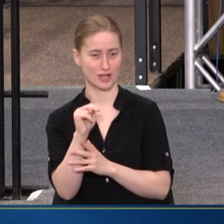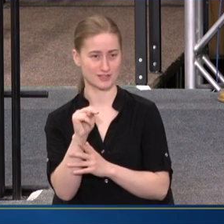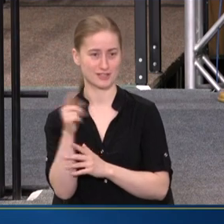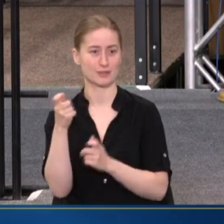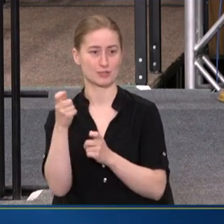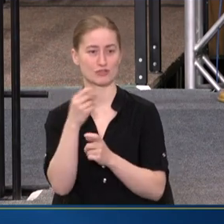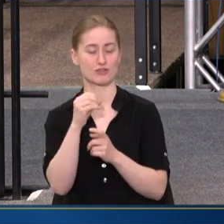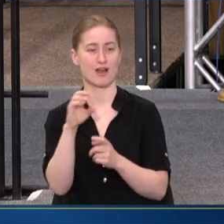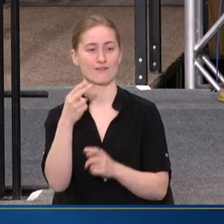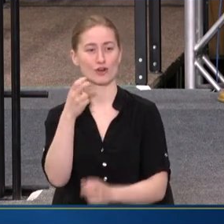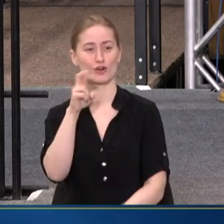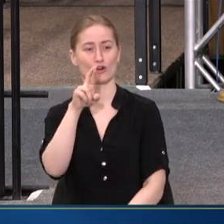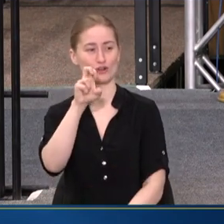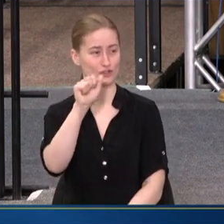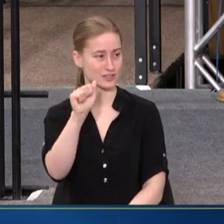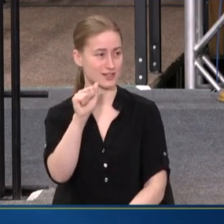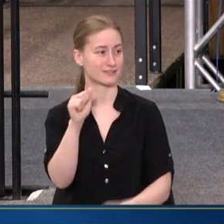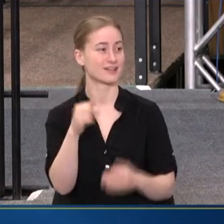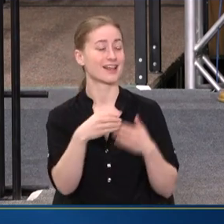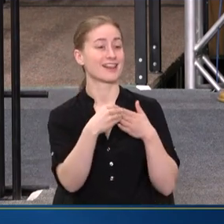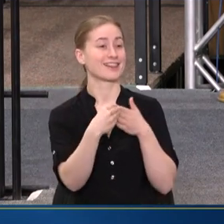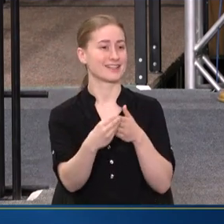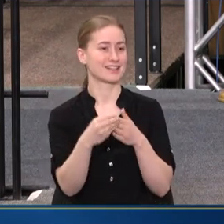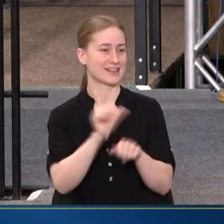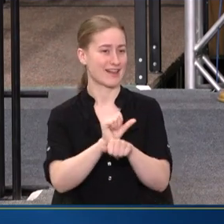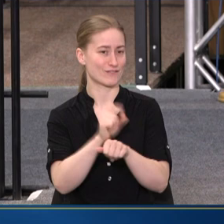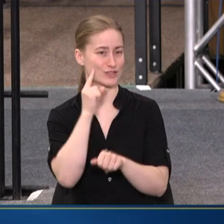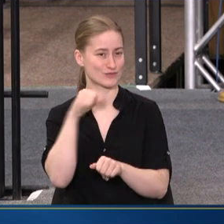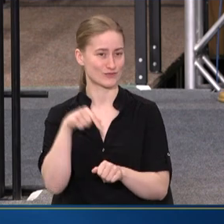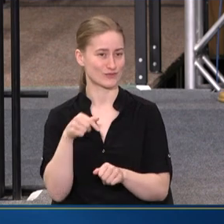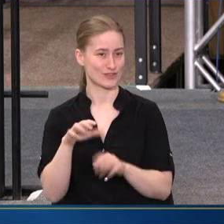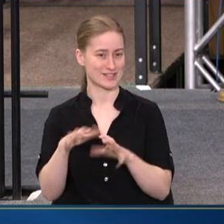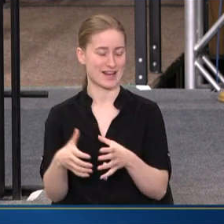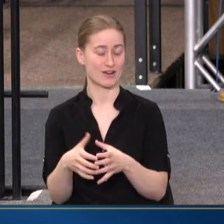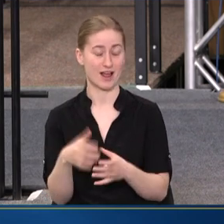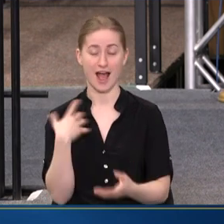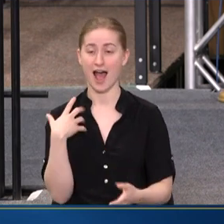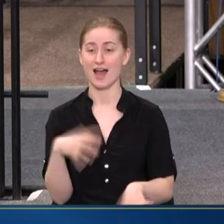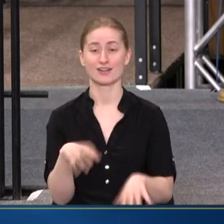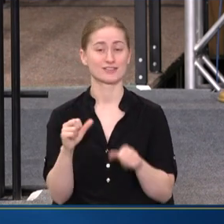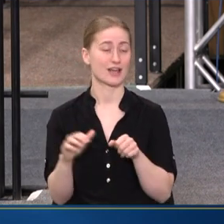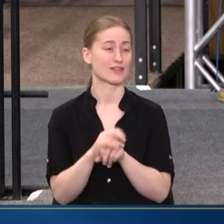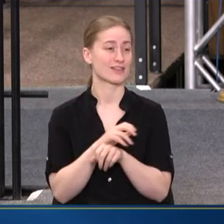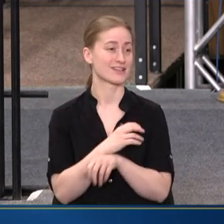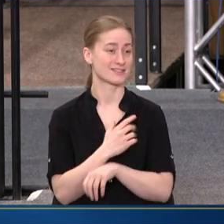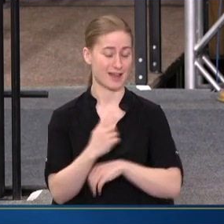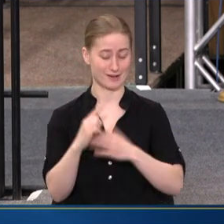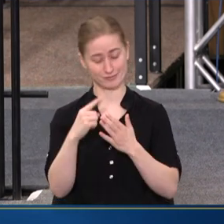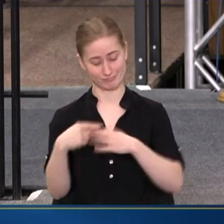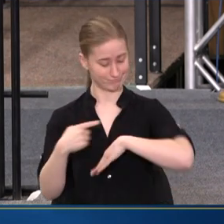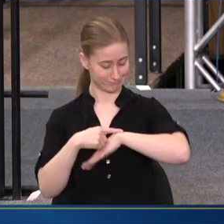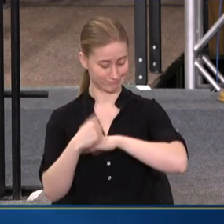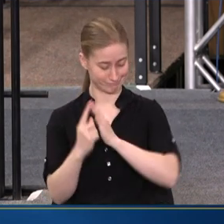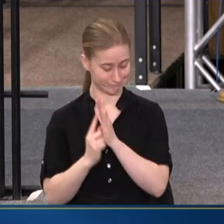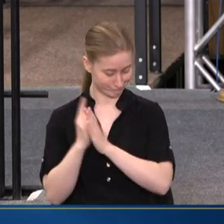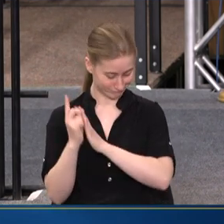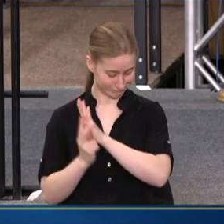HRSA, WHO IS LEADING OUR ETHORITS IN THIS AREA. I COULD SPEND AN ENTIRE PANEL ON CAROL'S EXPERIENCE